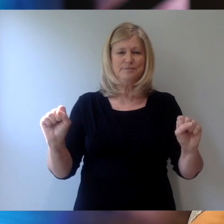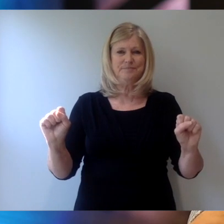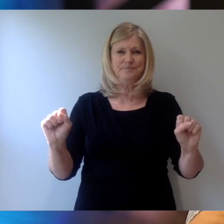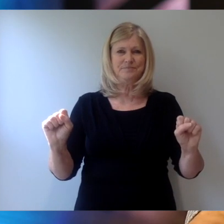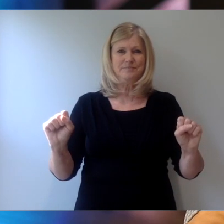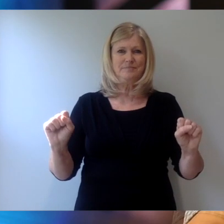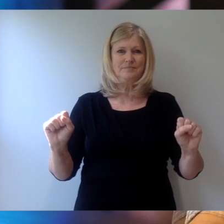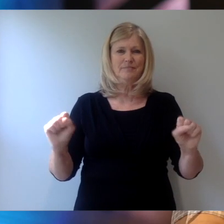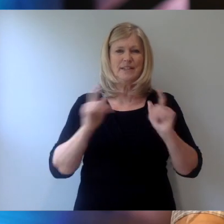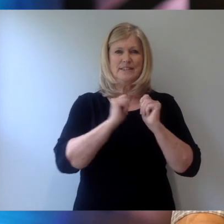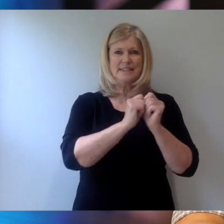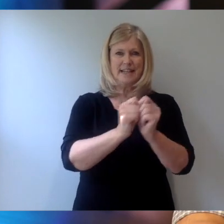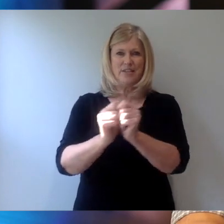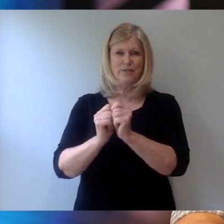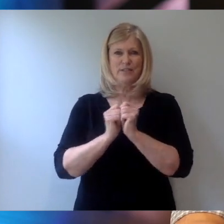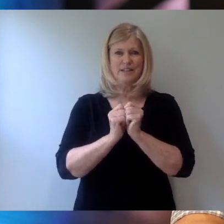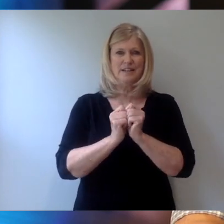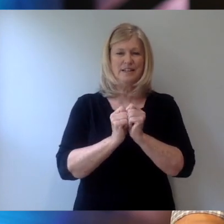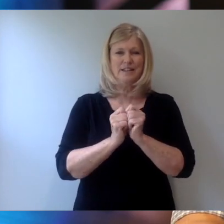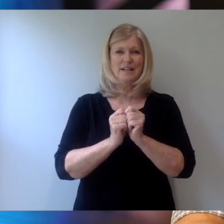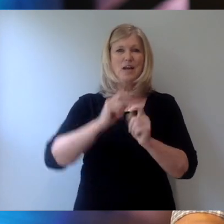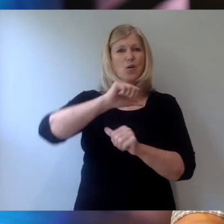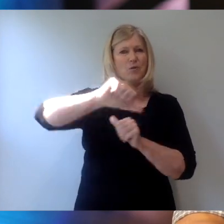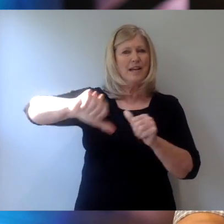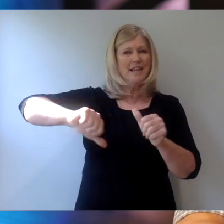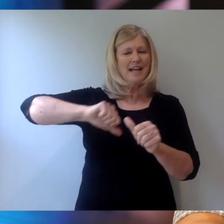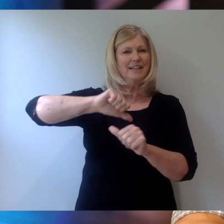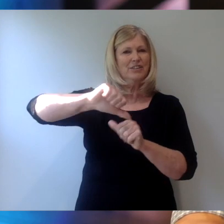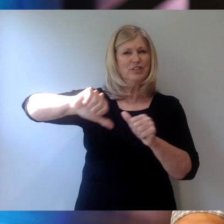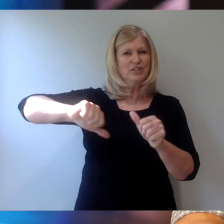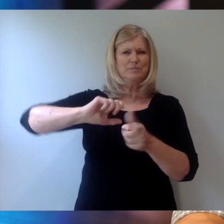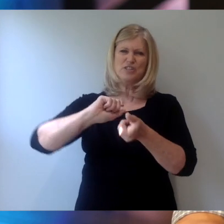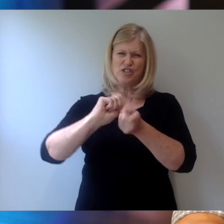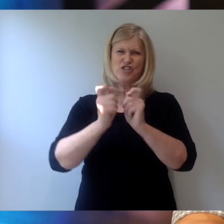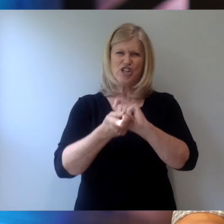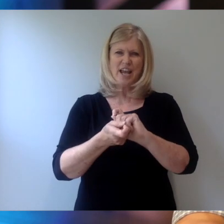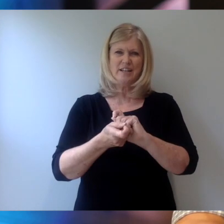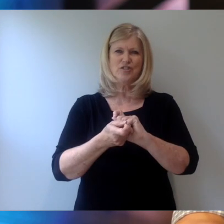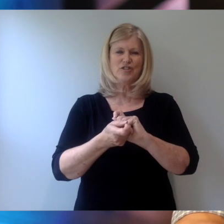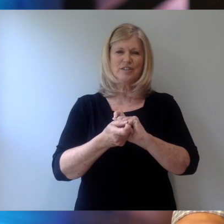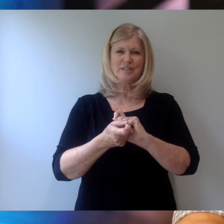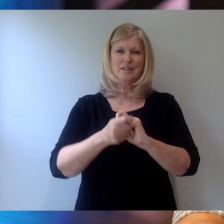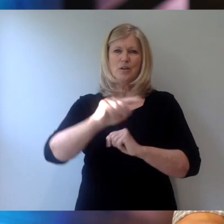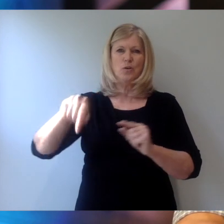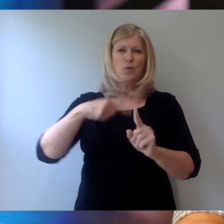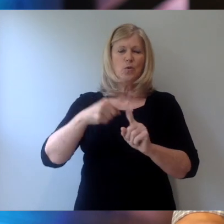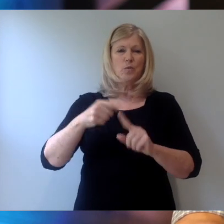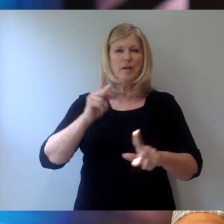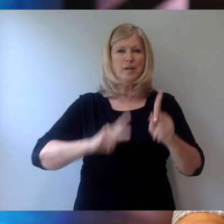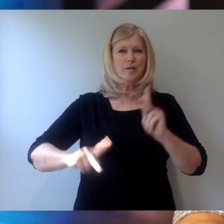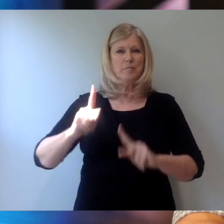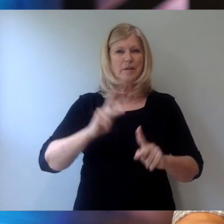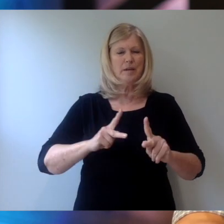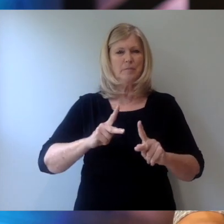together. You see, relational dynamics change when people enter into periods of